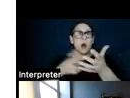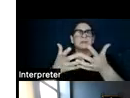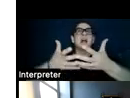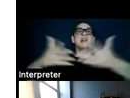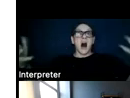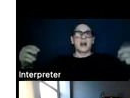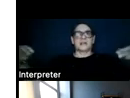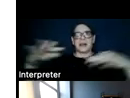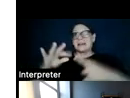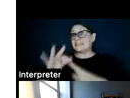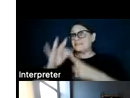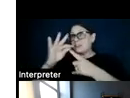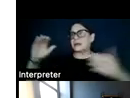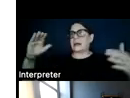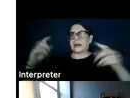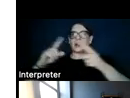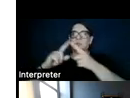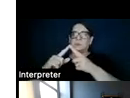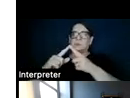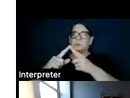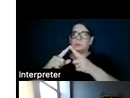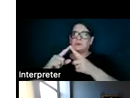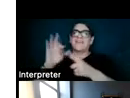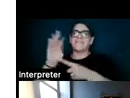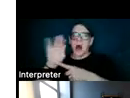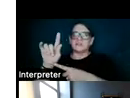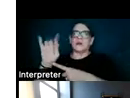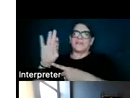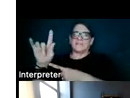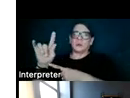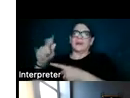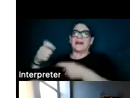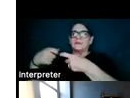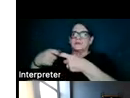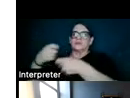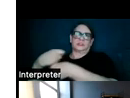land, especially in comparison to fossil-fueled electricity generation.